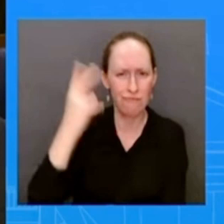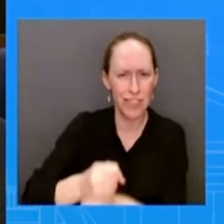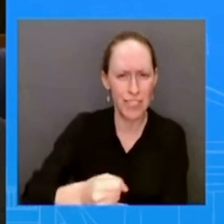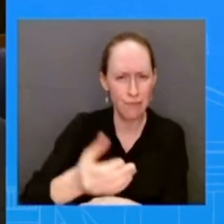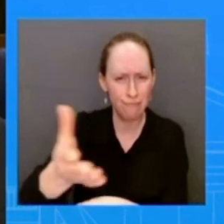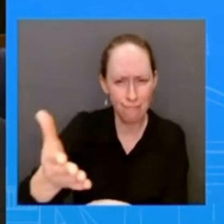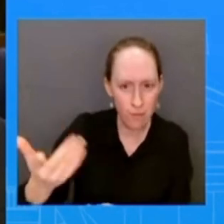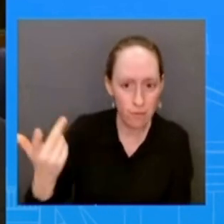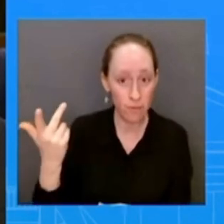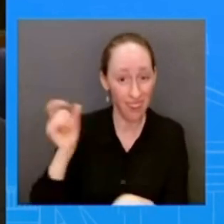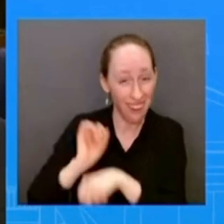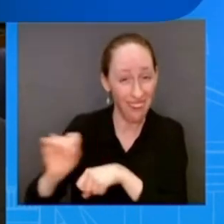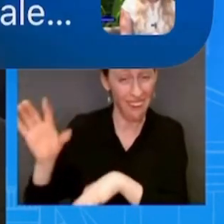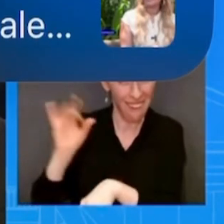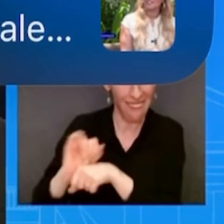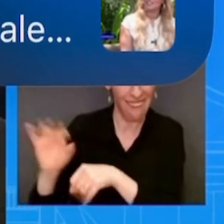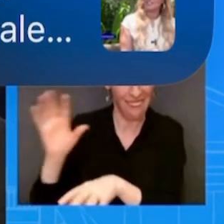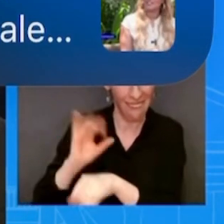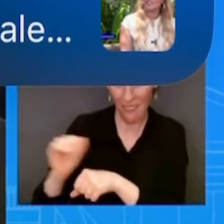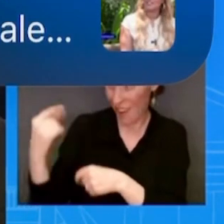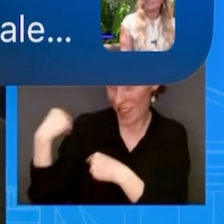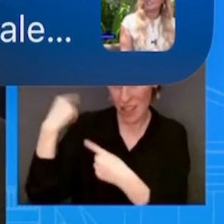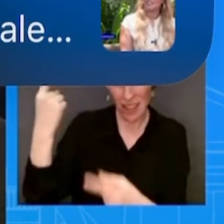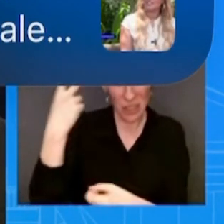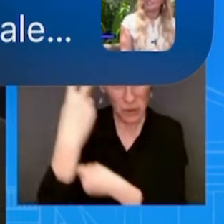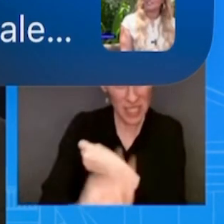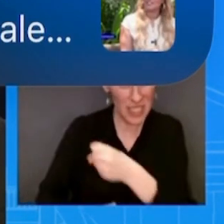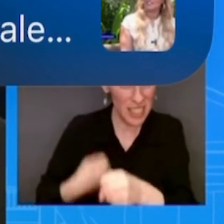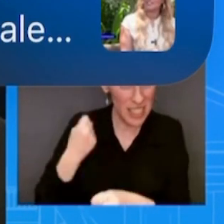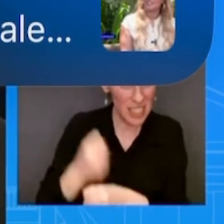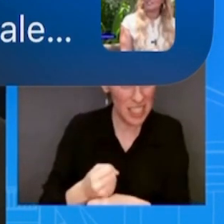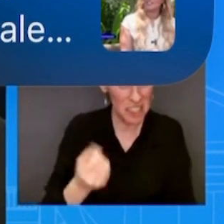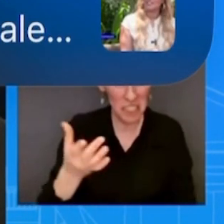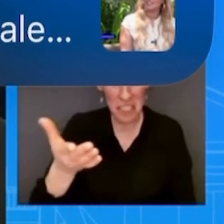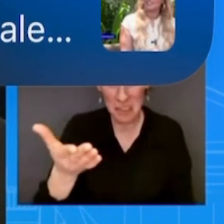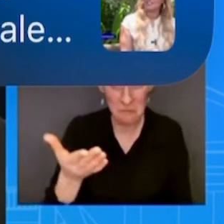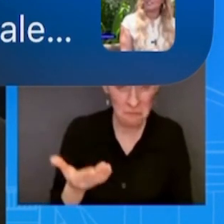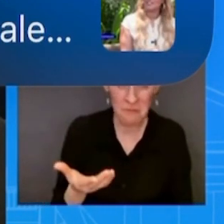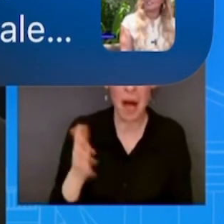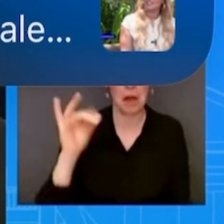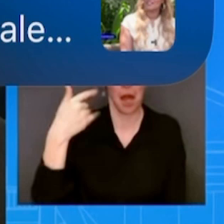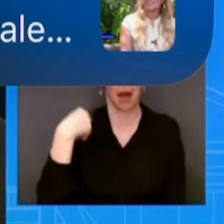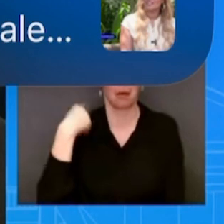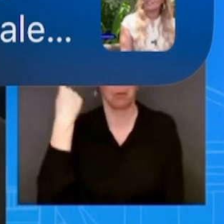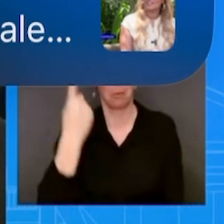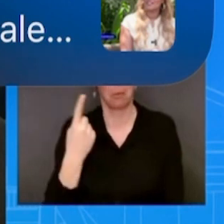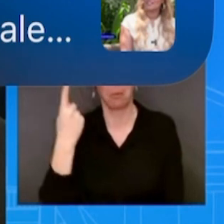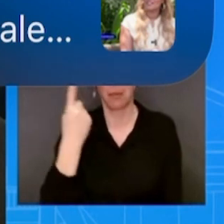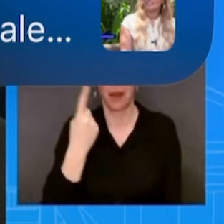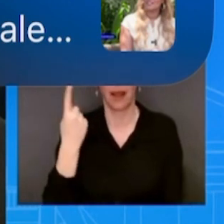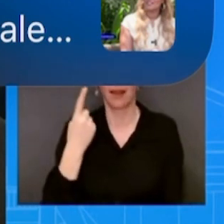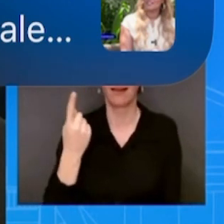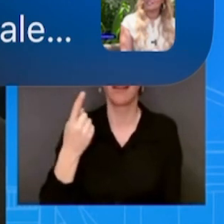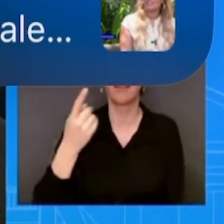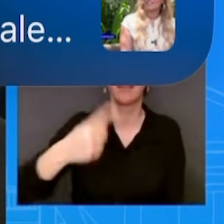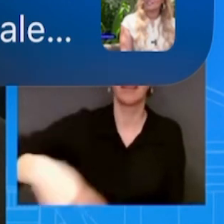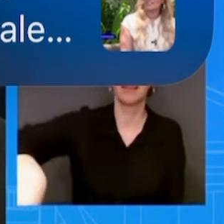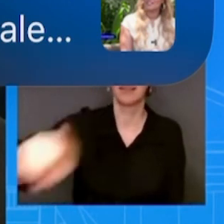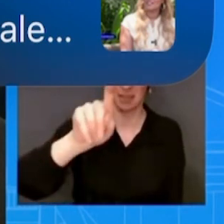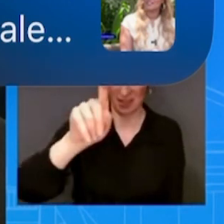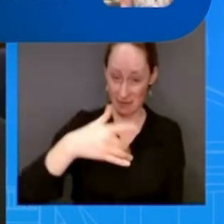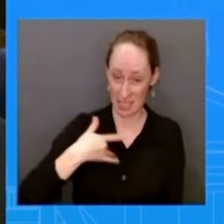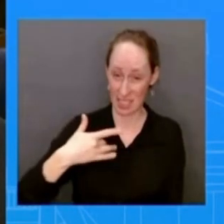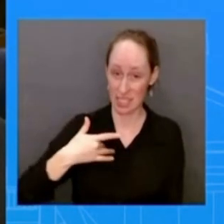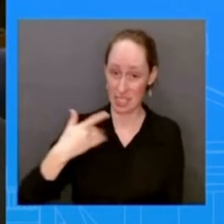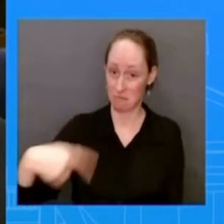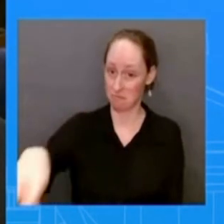confident should americans be come may that the system will work and that how confident